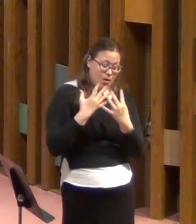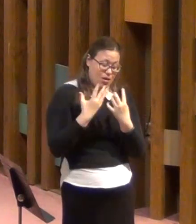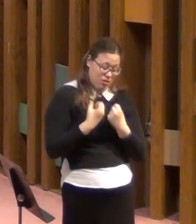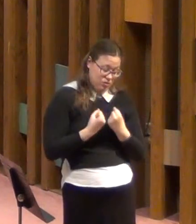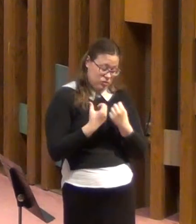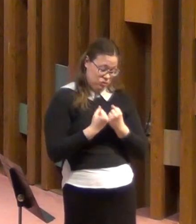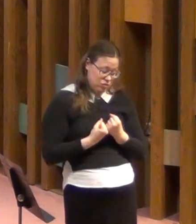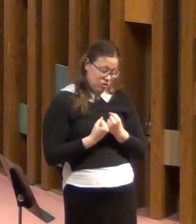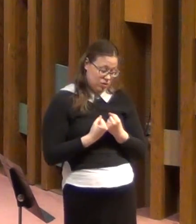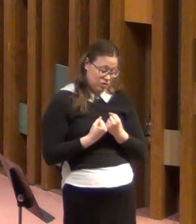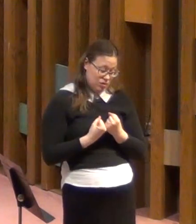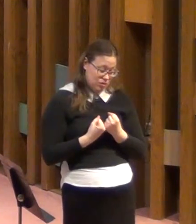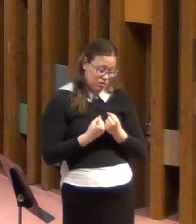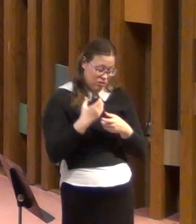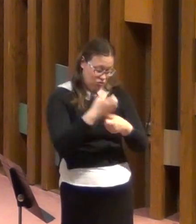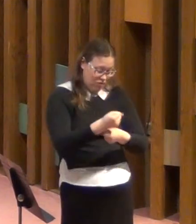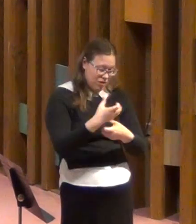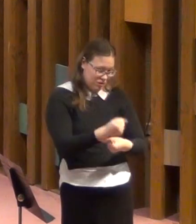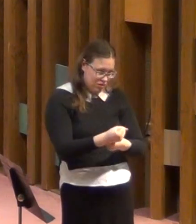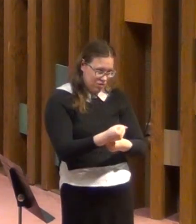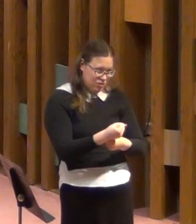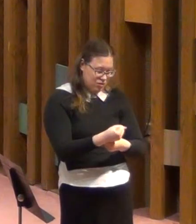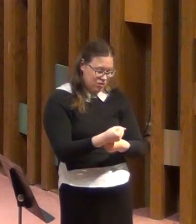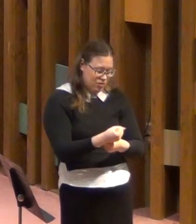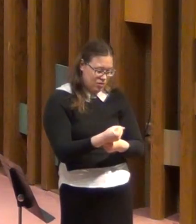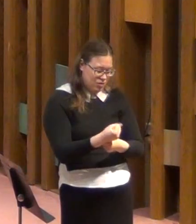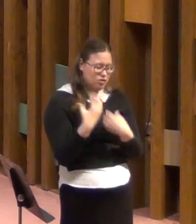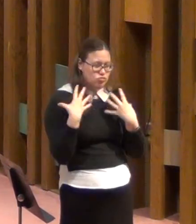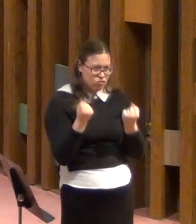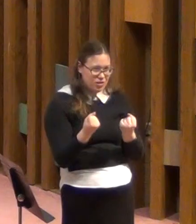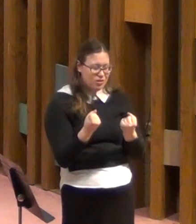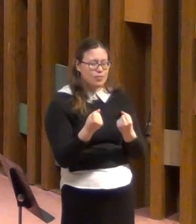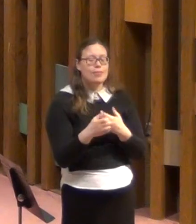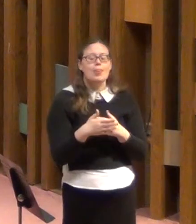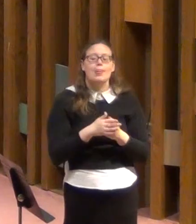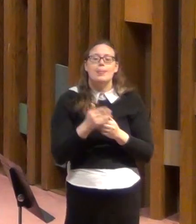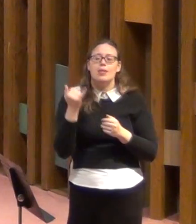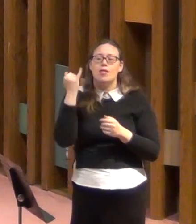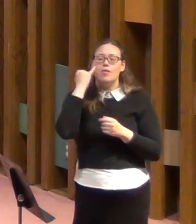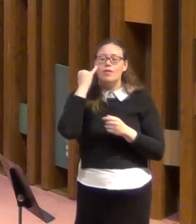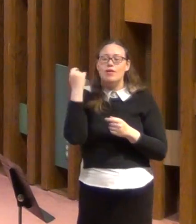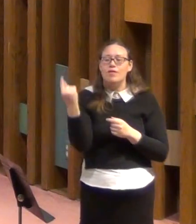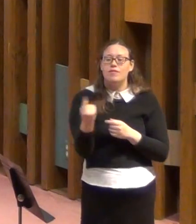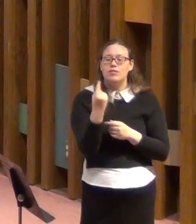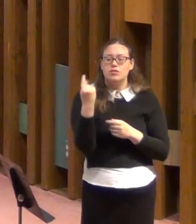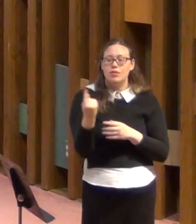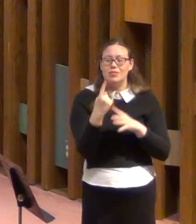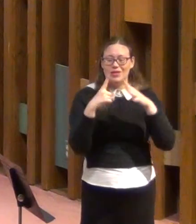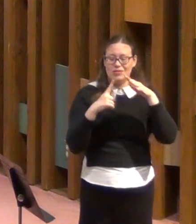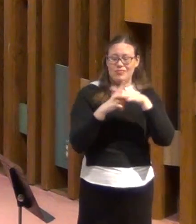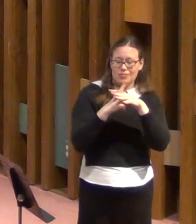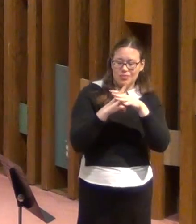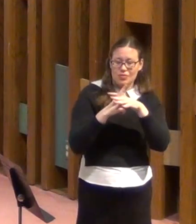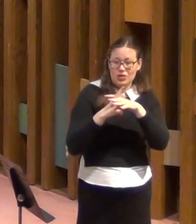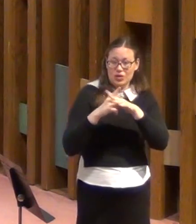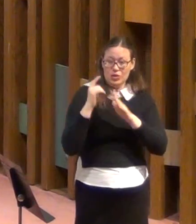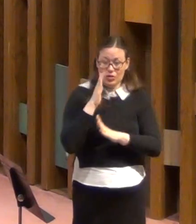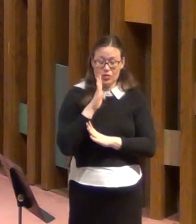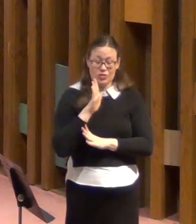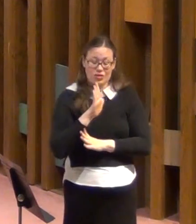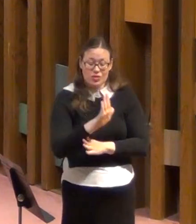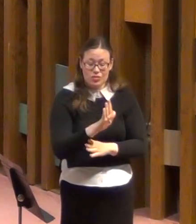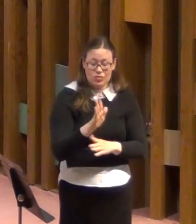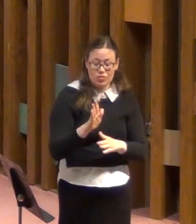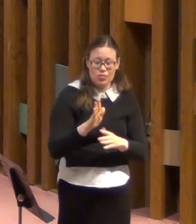And if something is in your life, friend, and it is a heavy burden to you, give it to the Lord.